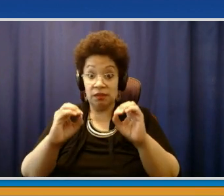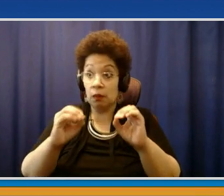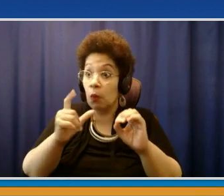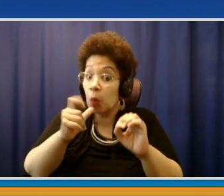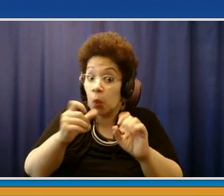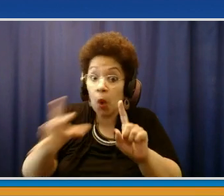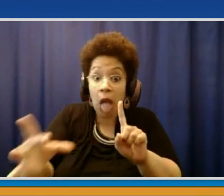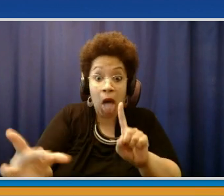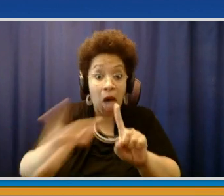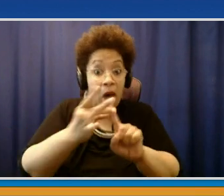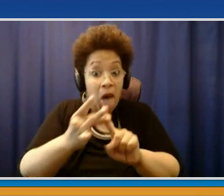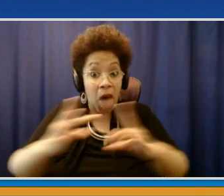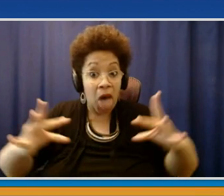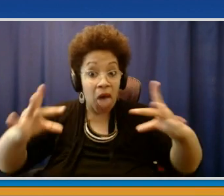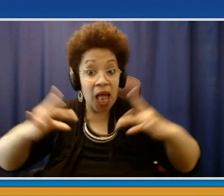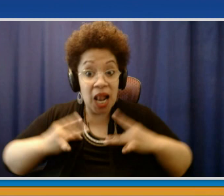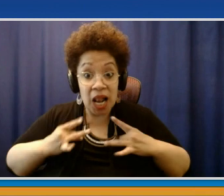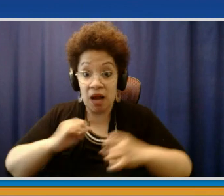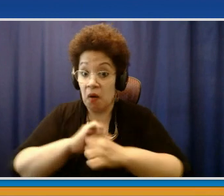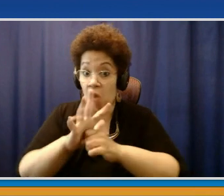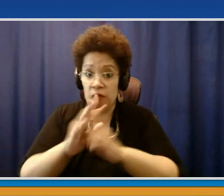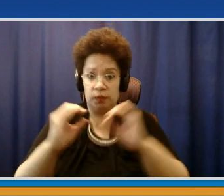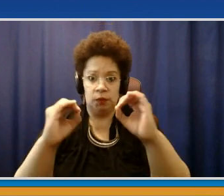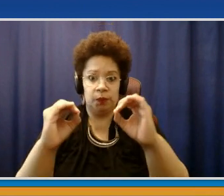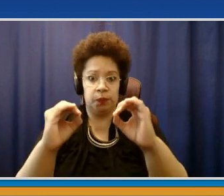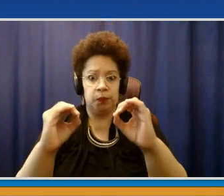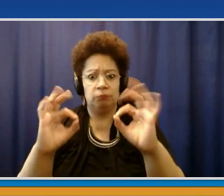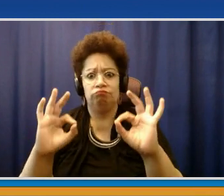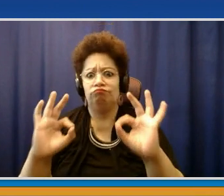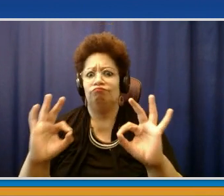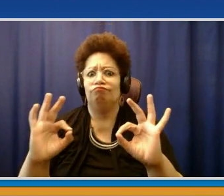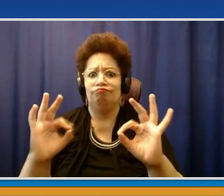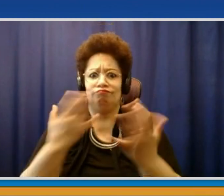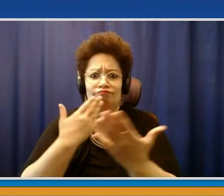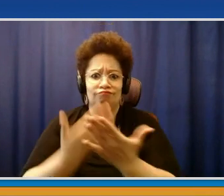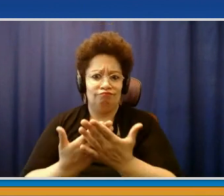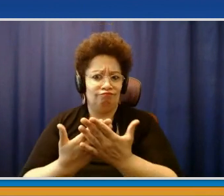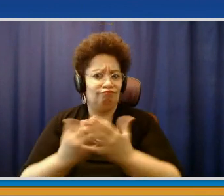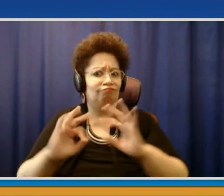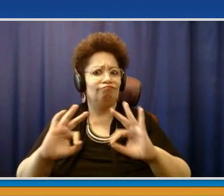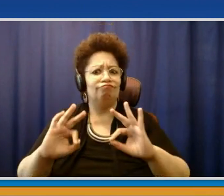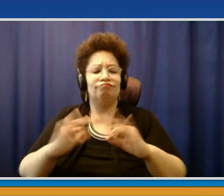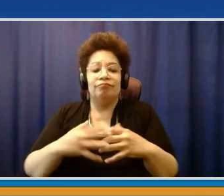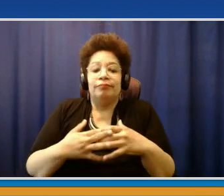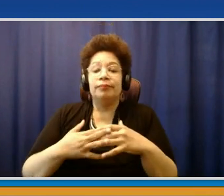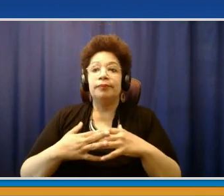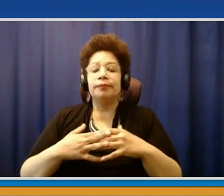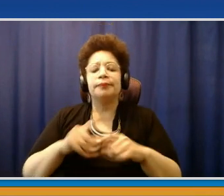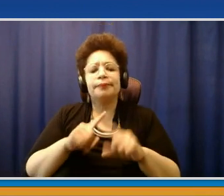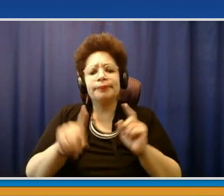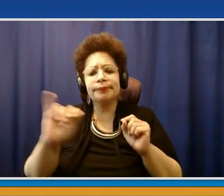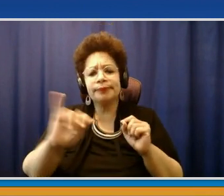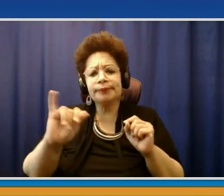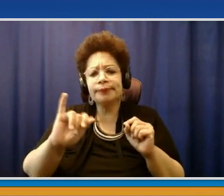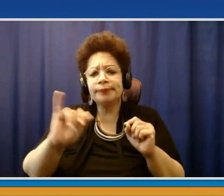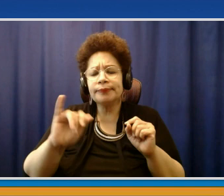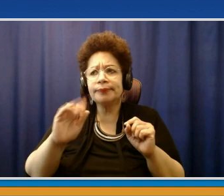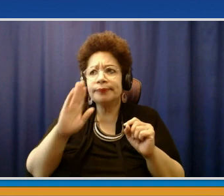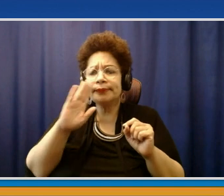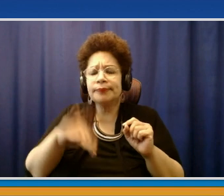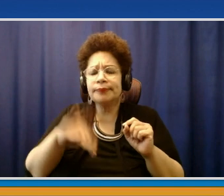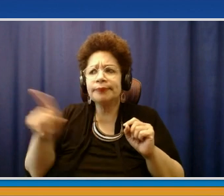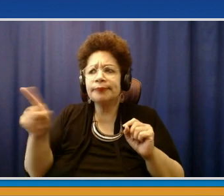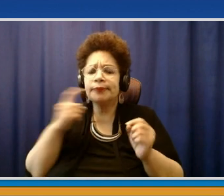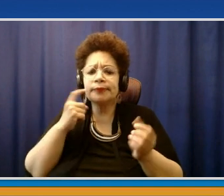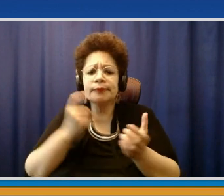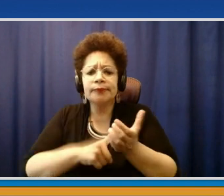Feeding Westchester. And that group is just phenomenal. You know, early on, we realized we had a bunch of people that, you